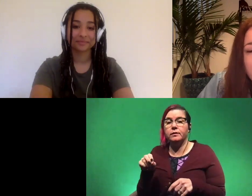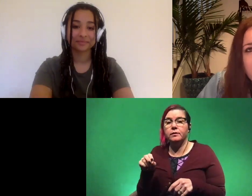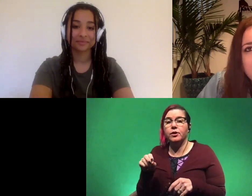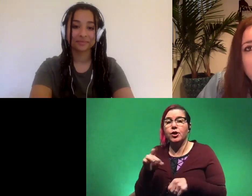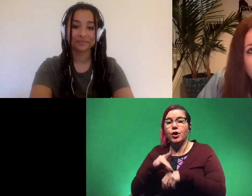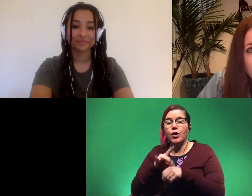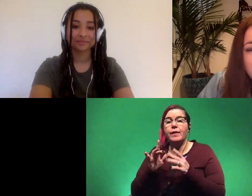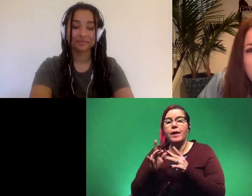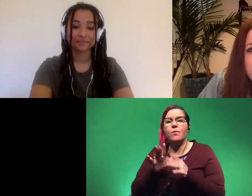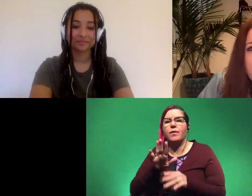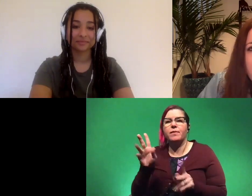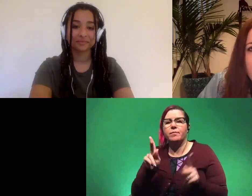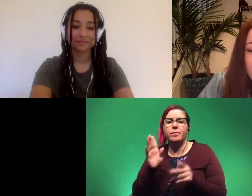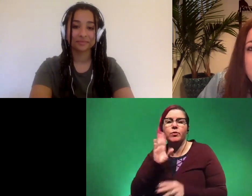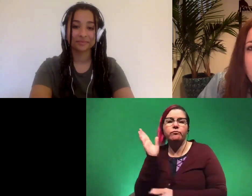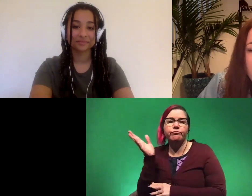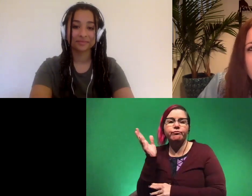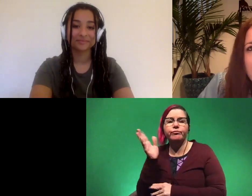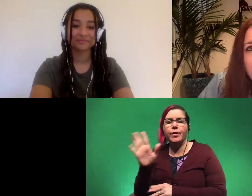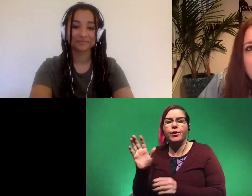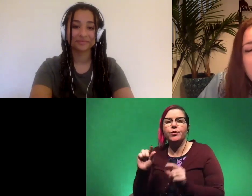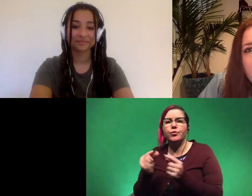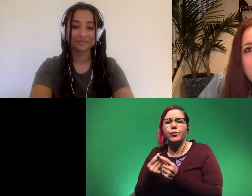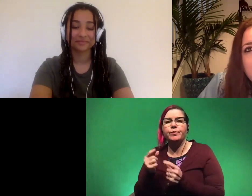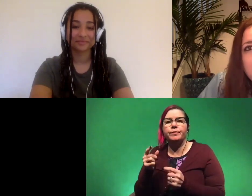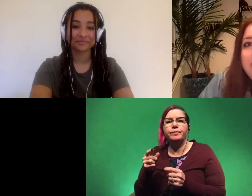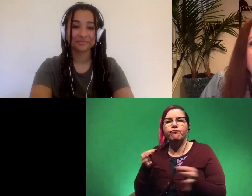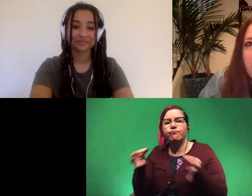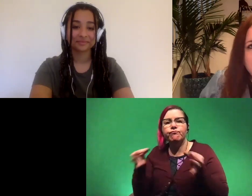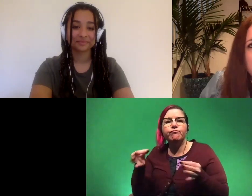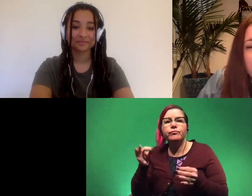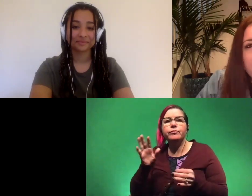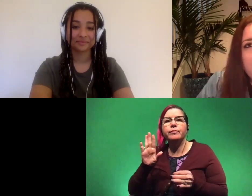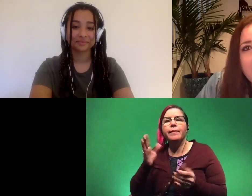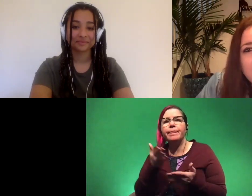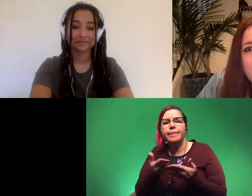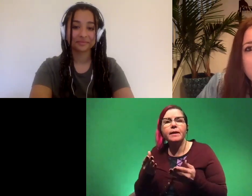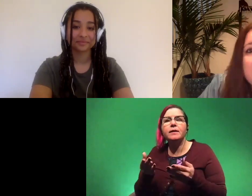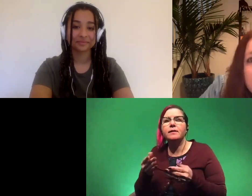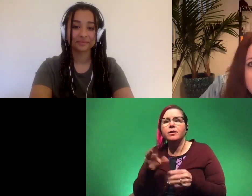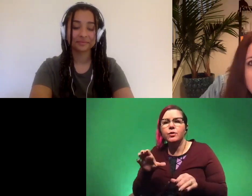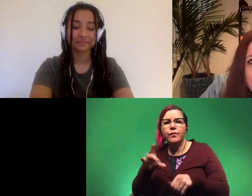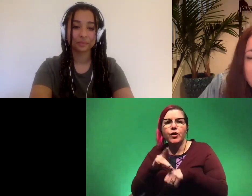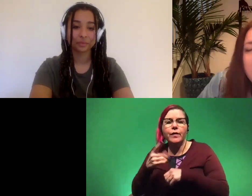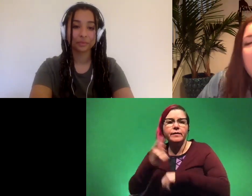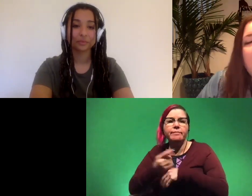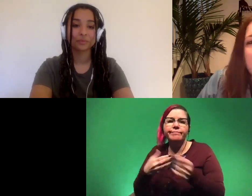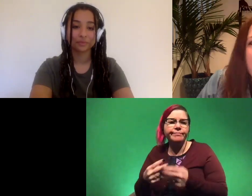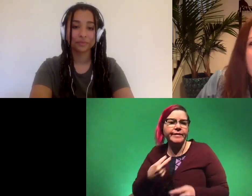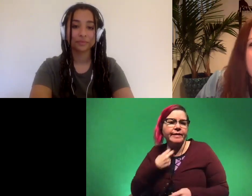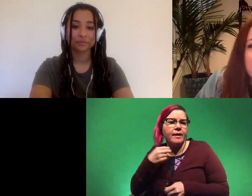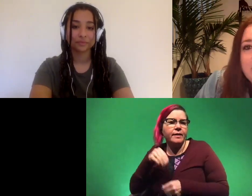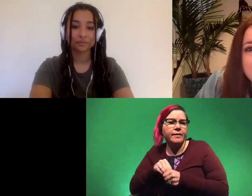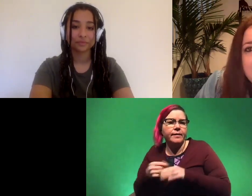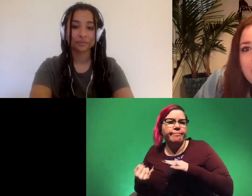network folks that work with that group all about um things that we can do for earth day even though we're stuck inside um